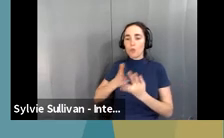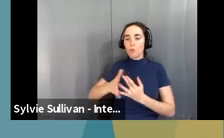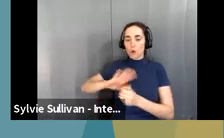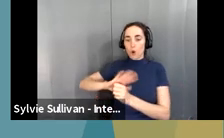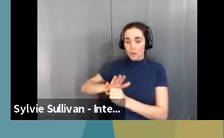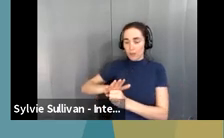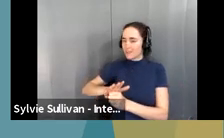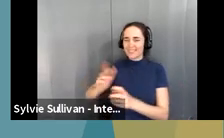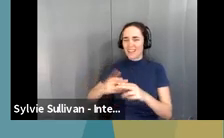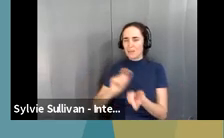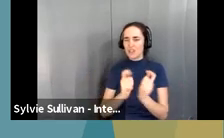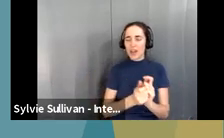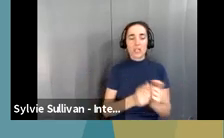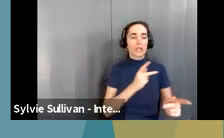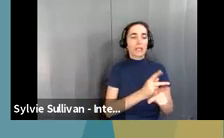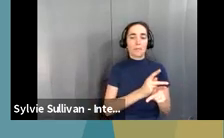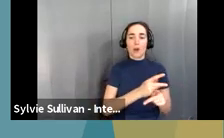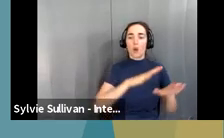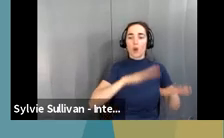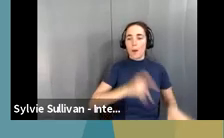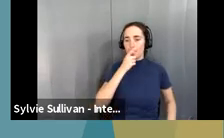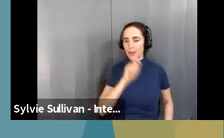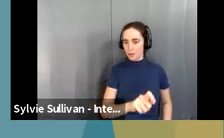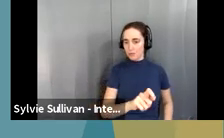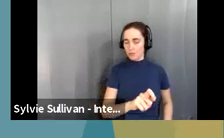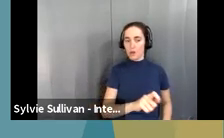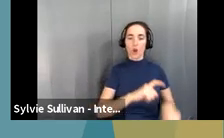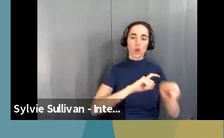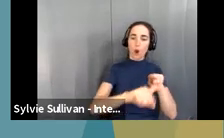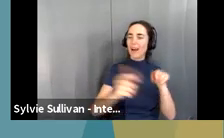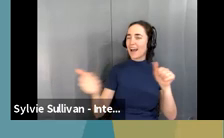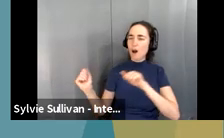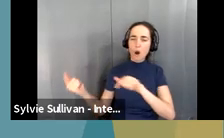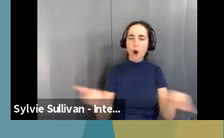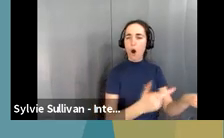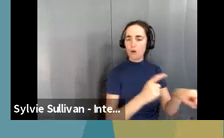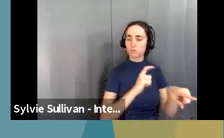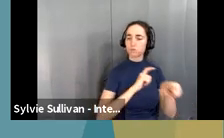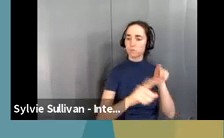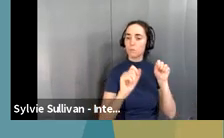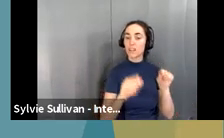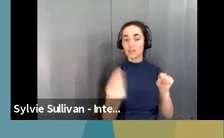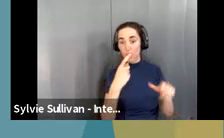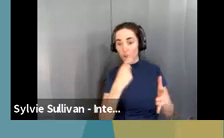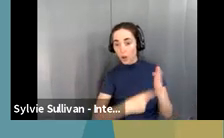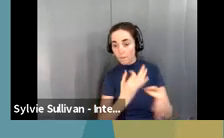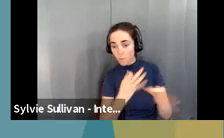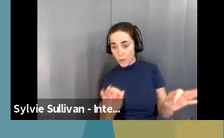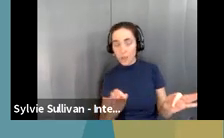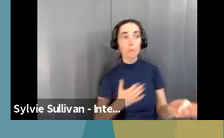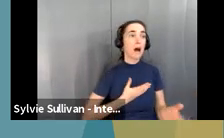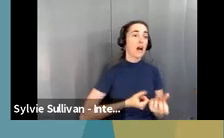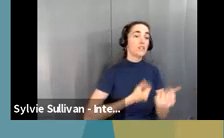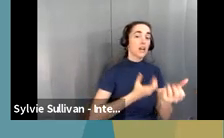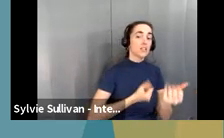It's been, um, renamed because it is a line that is open for everyone. It is free, um, confidential and